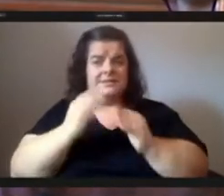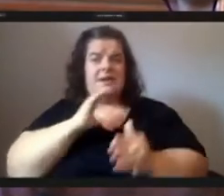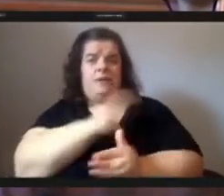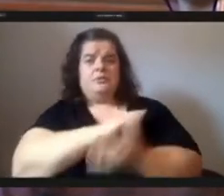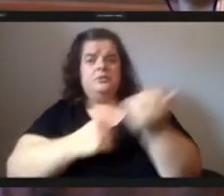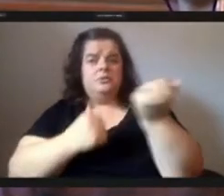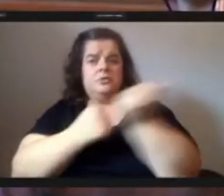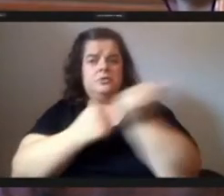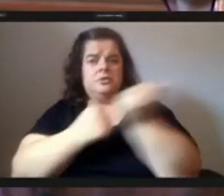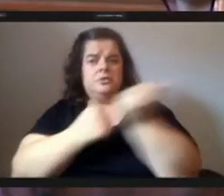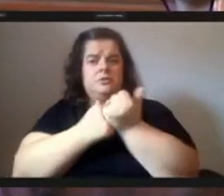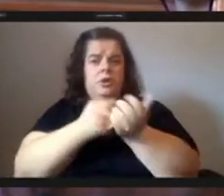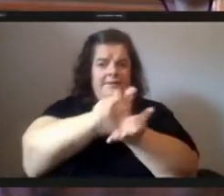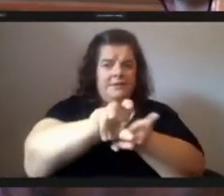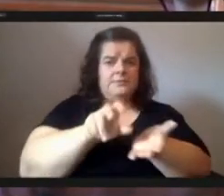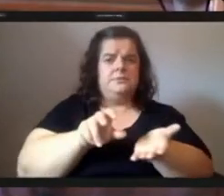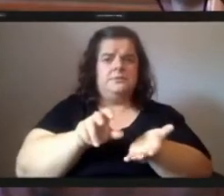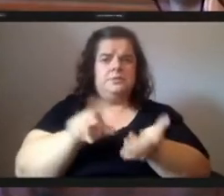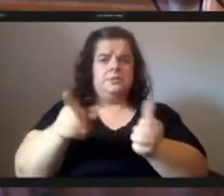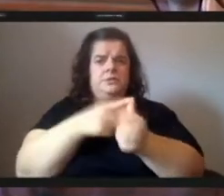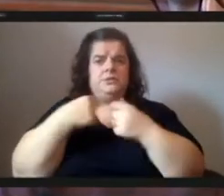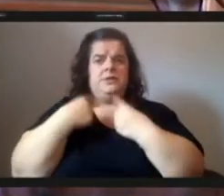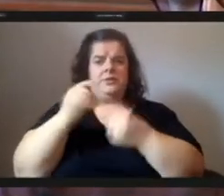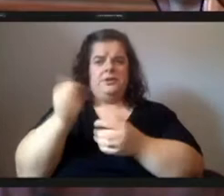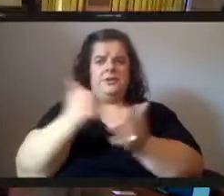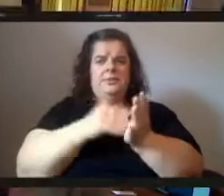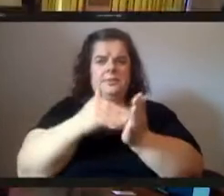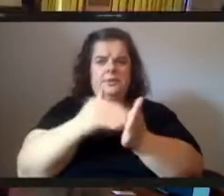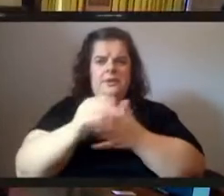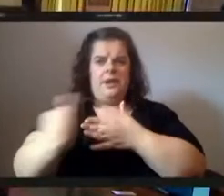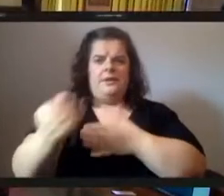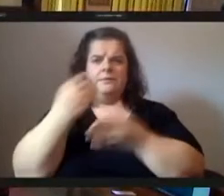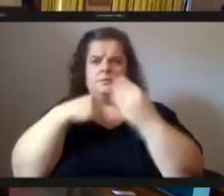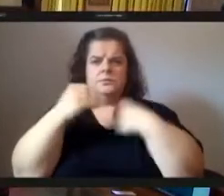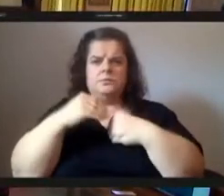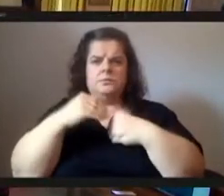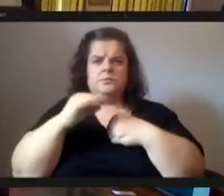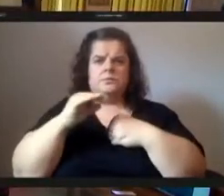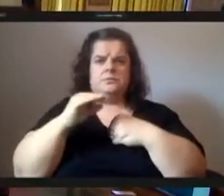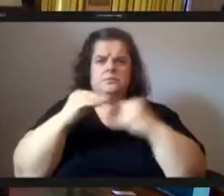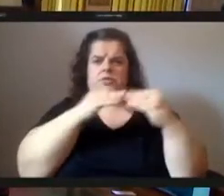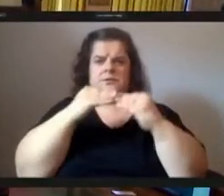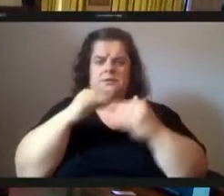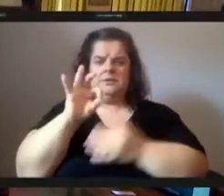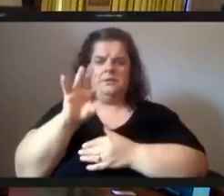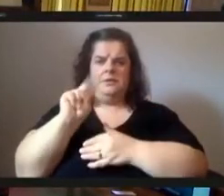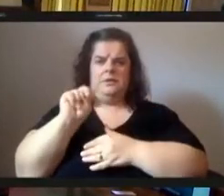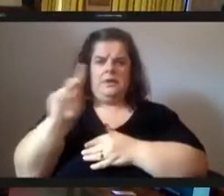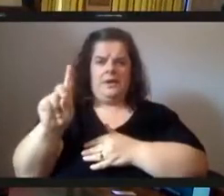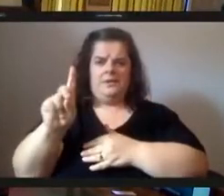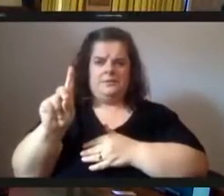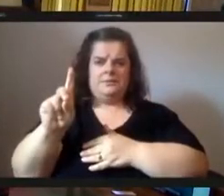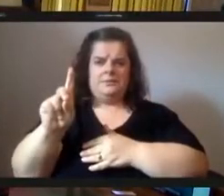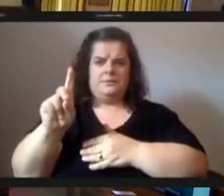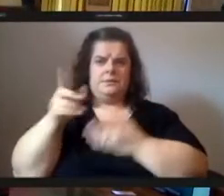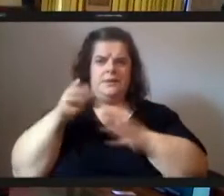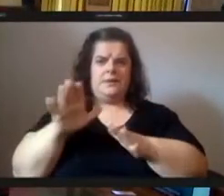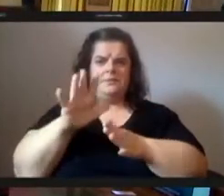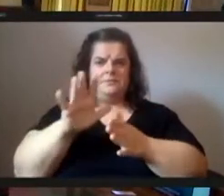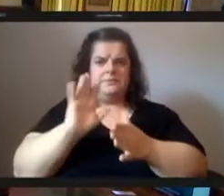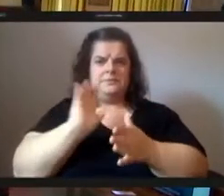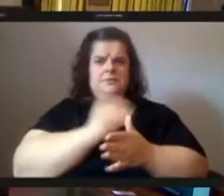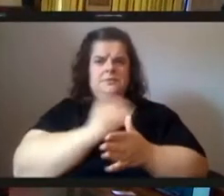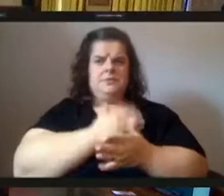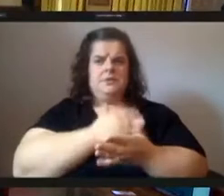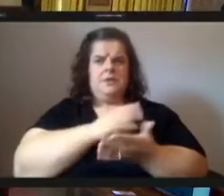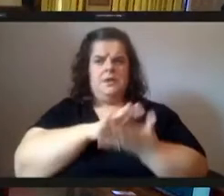the first ever 10 million dollar picksburg food just as fun and let's let them learn to get and let us learn together